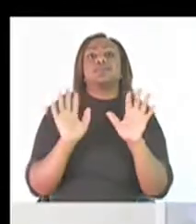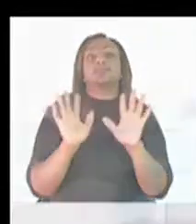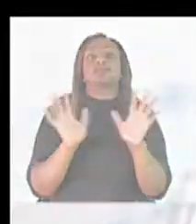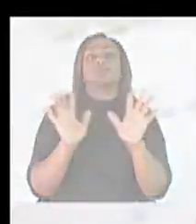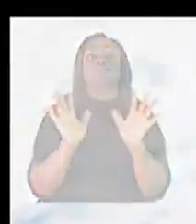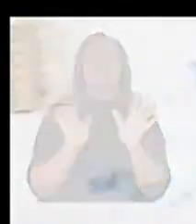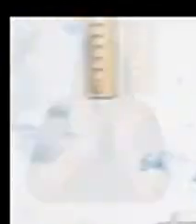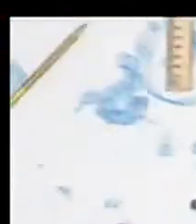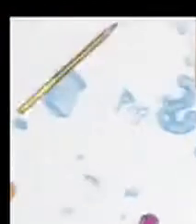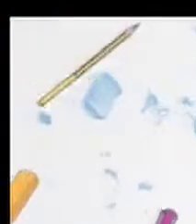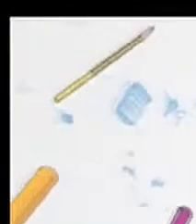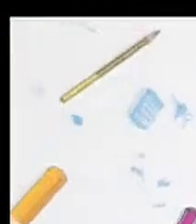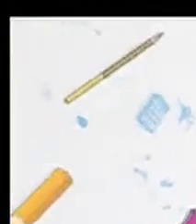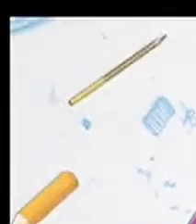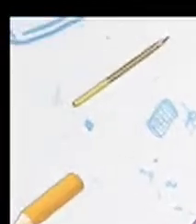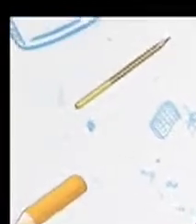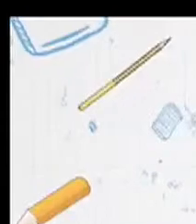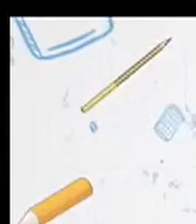Stay